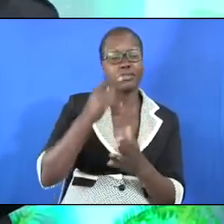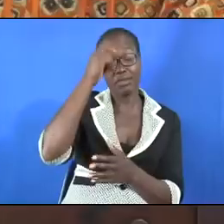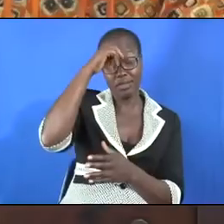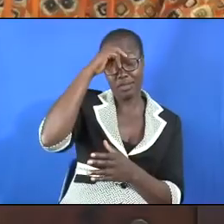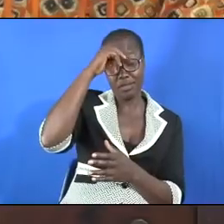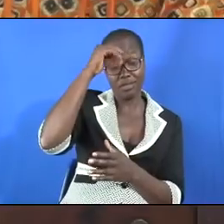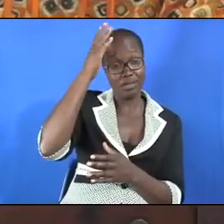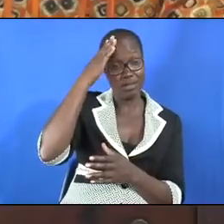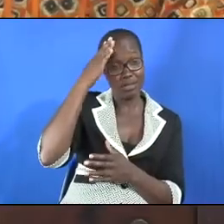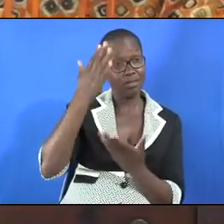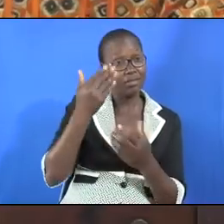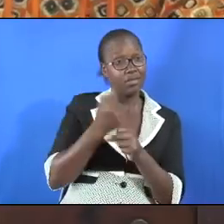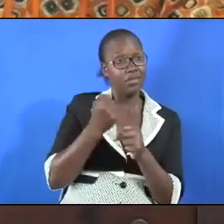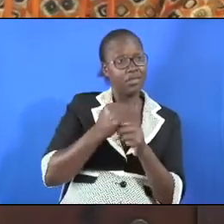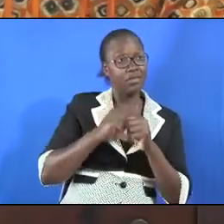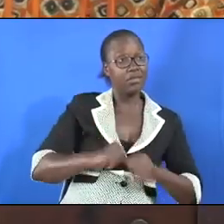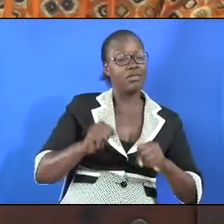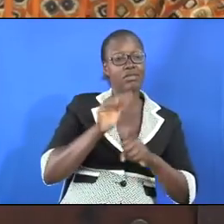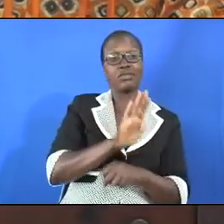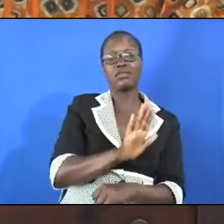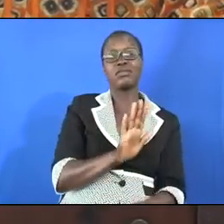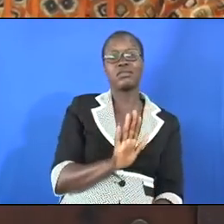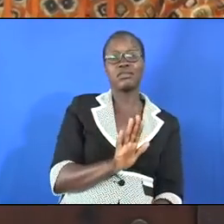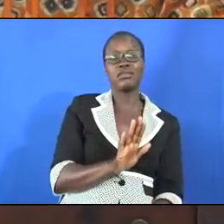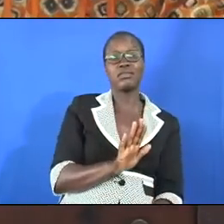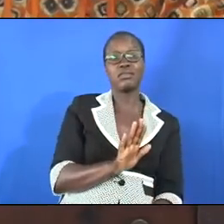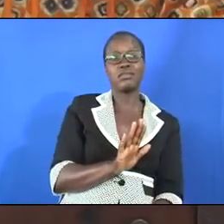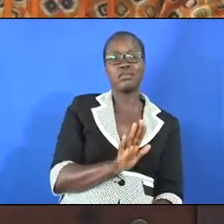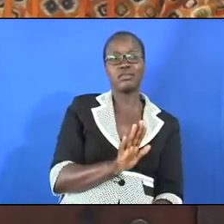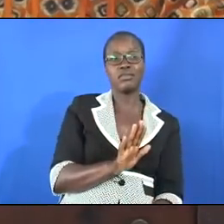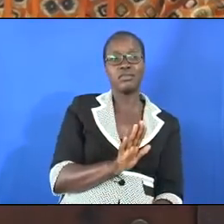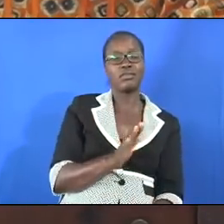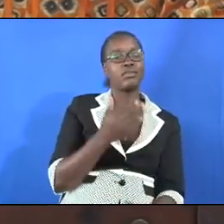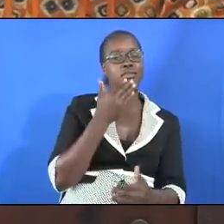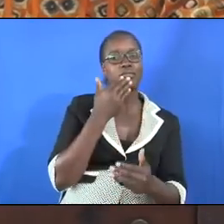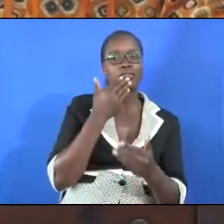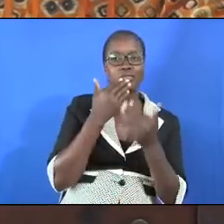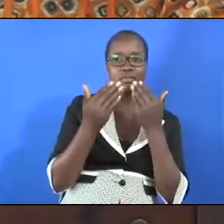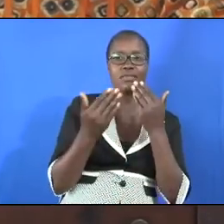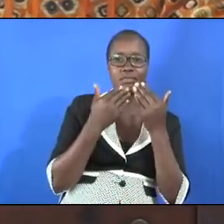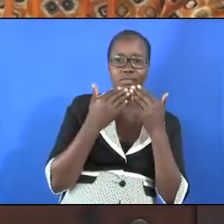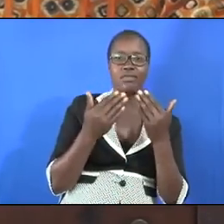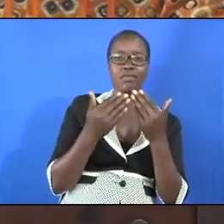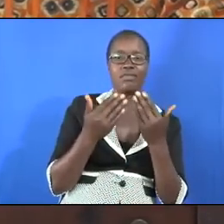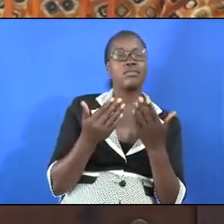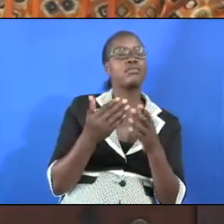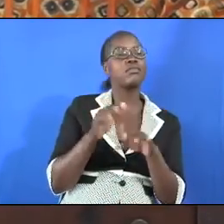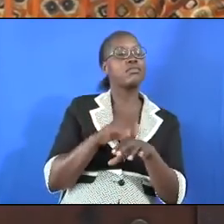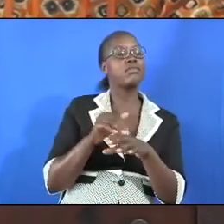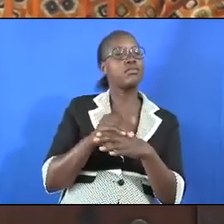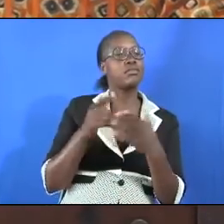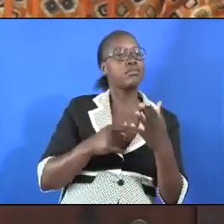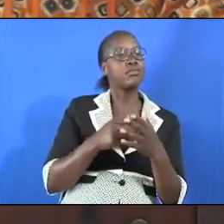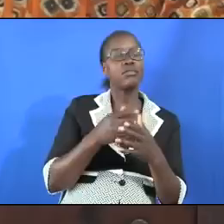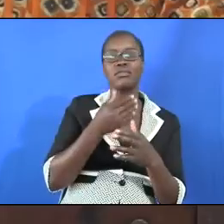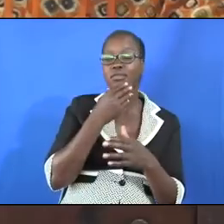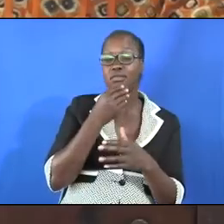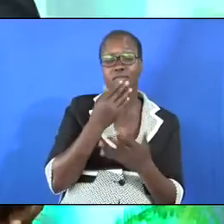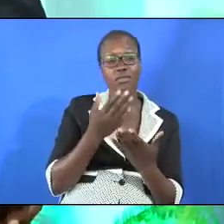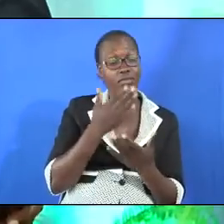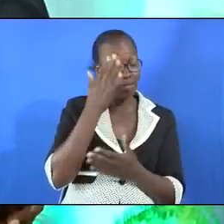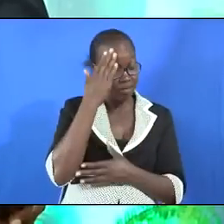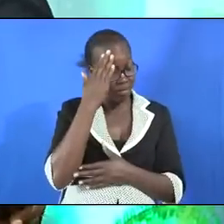they knew how to deal with their bosses they appreciate him and they call him father you know